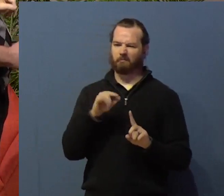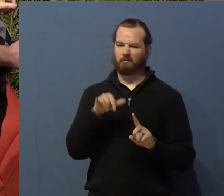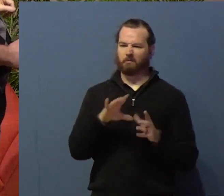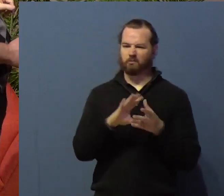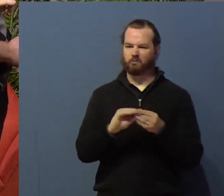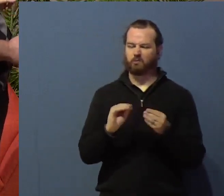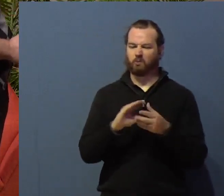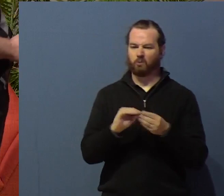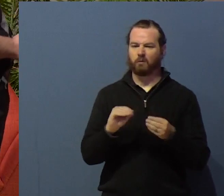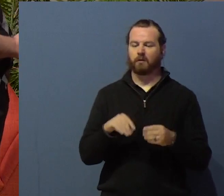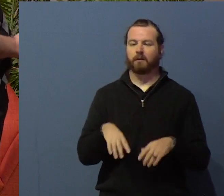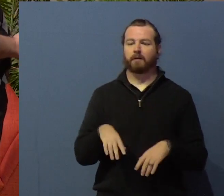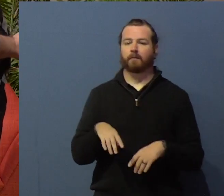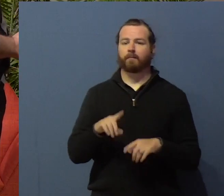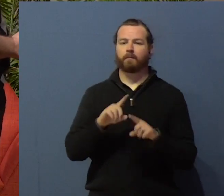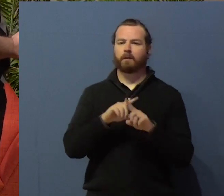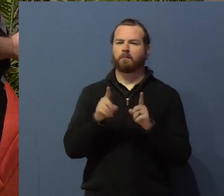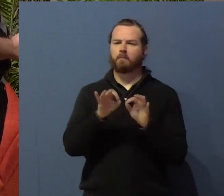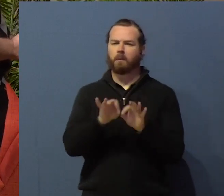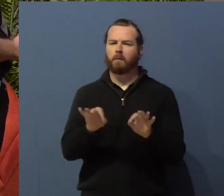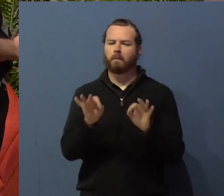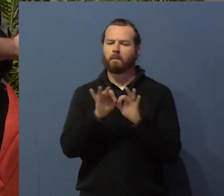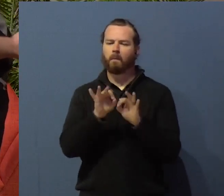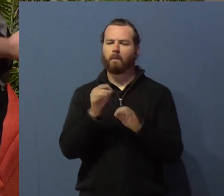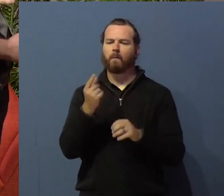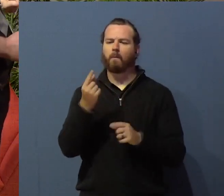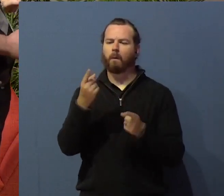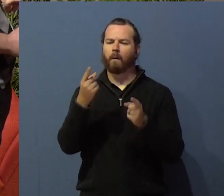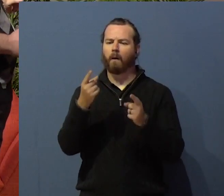Samuel 19, 13, 19, 30.